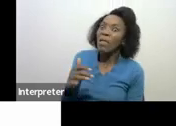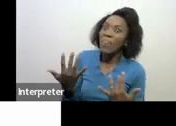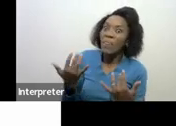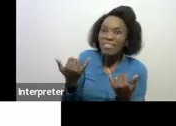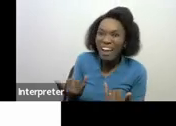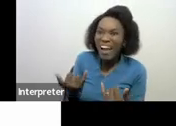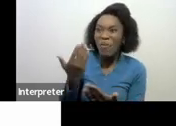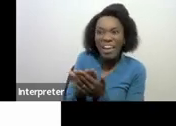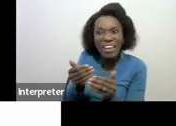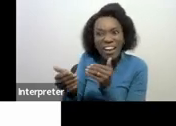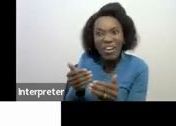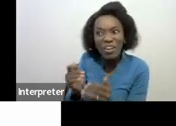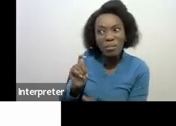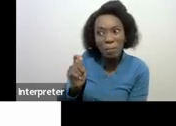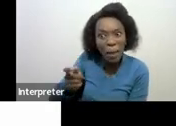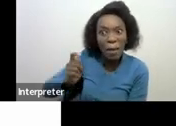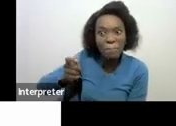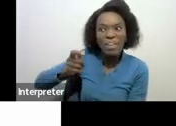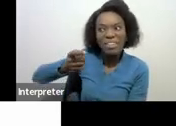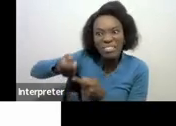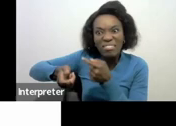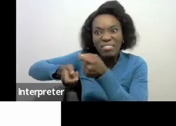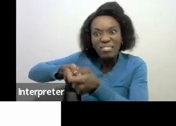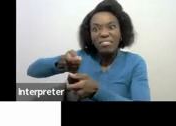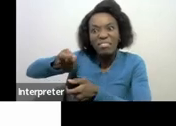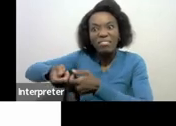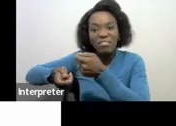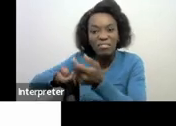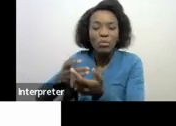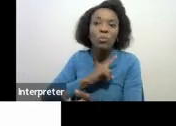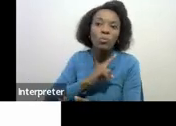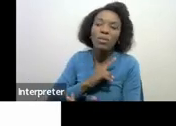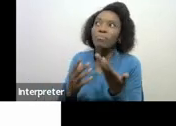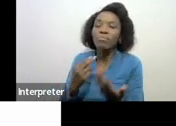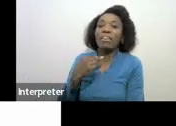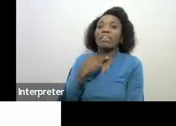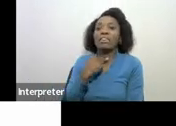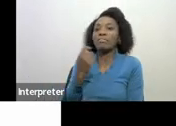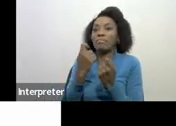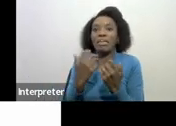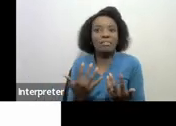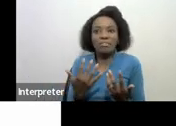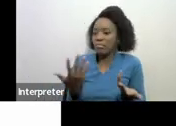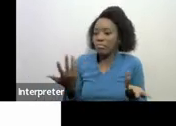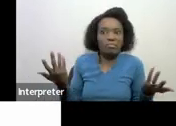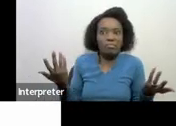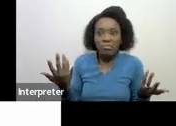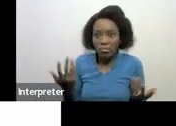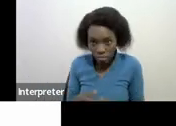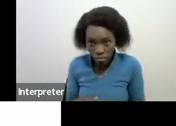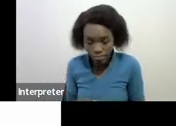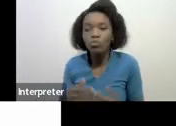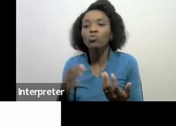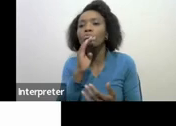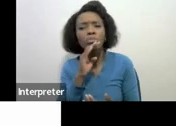or she is not able to make the full payment due to their maybe difficult financial position so we are amenable